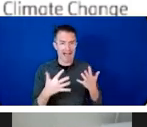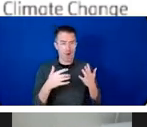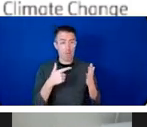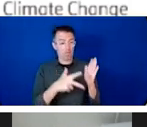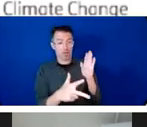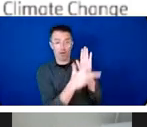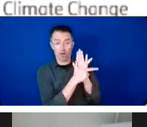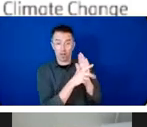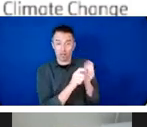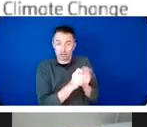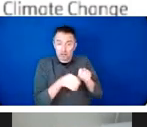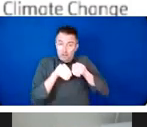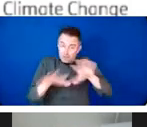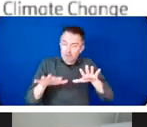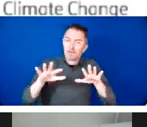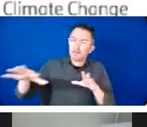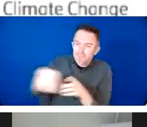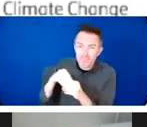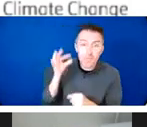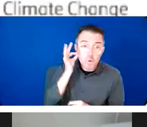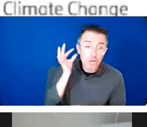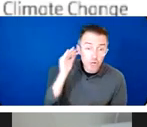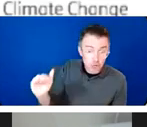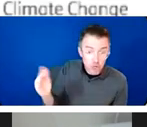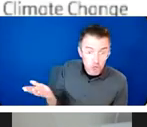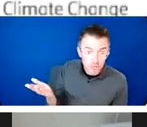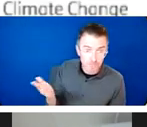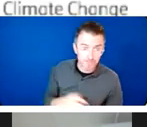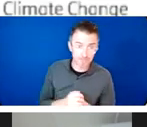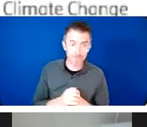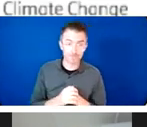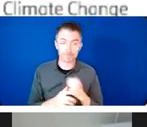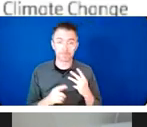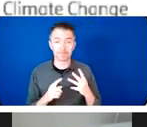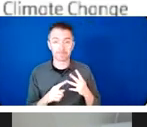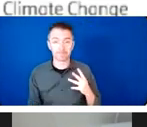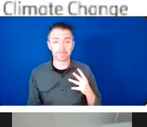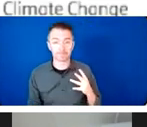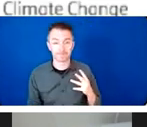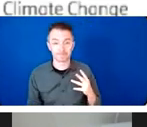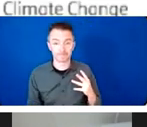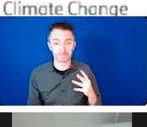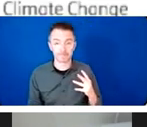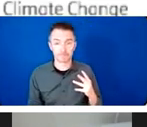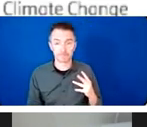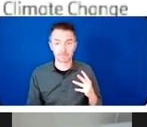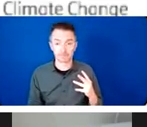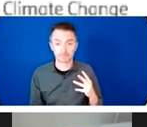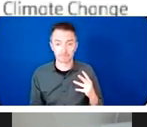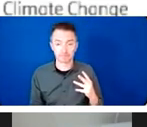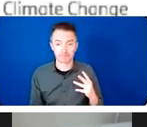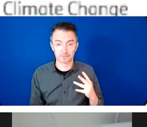emphasized the need for a strong evaluation of vulnerability to really